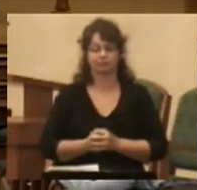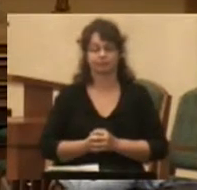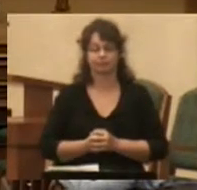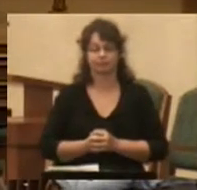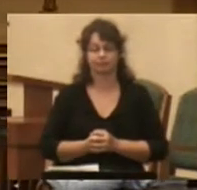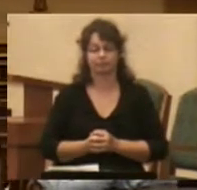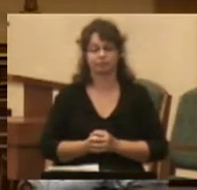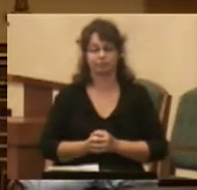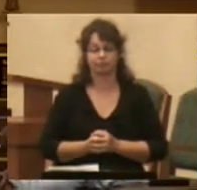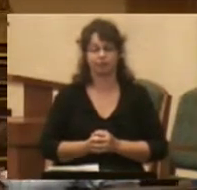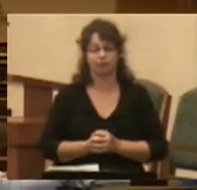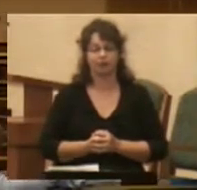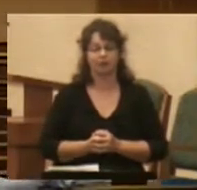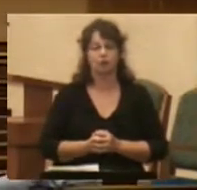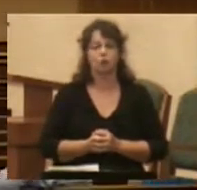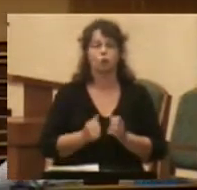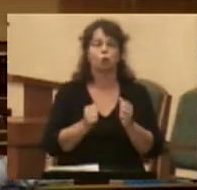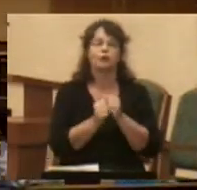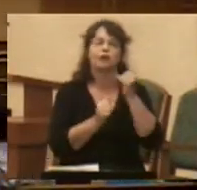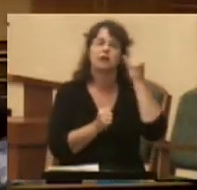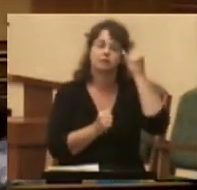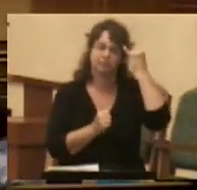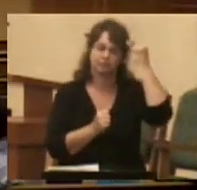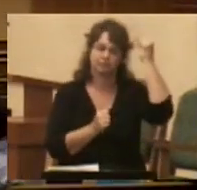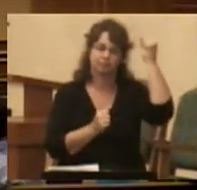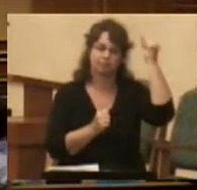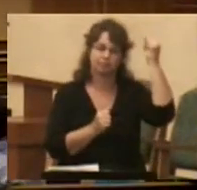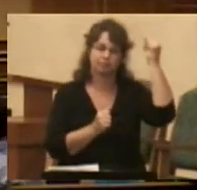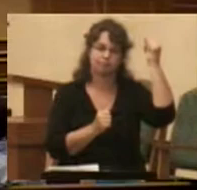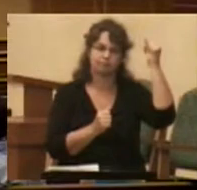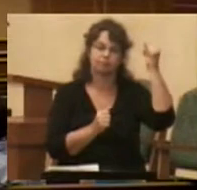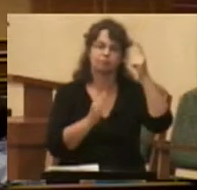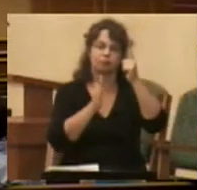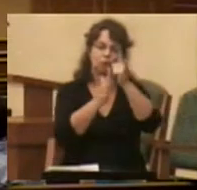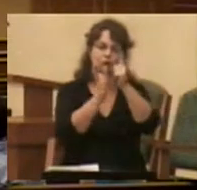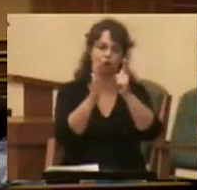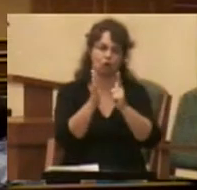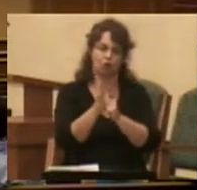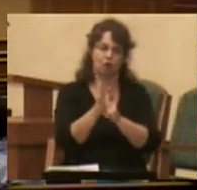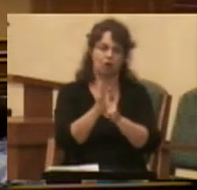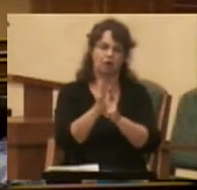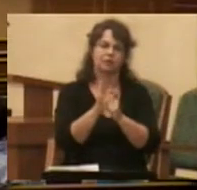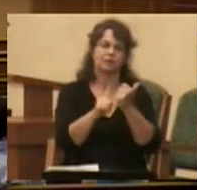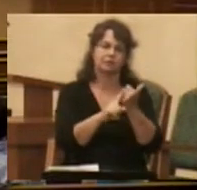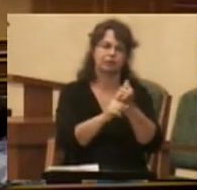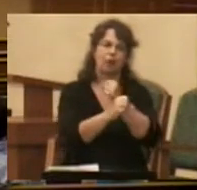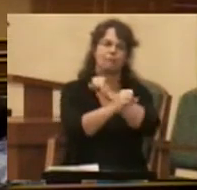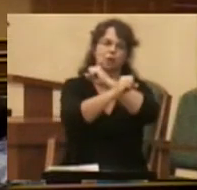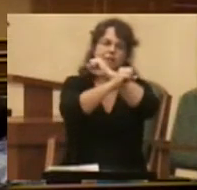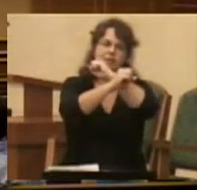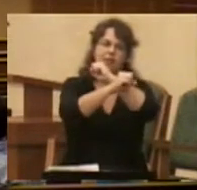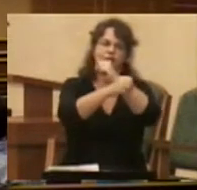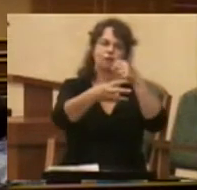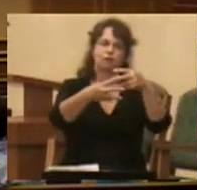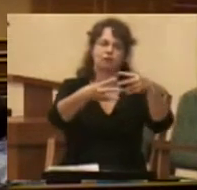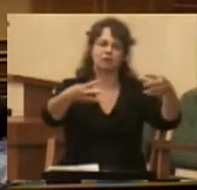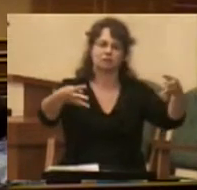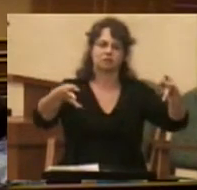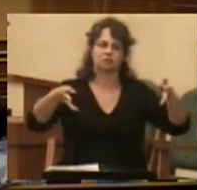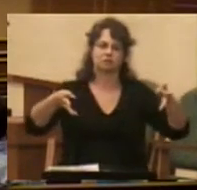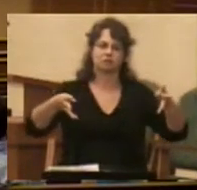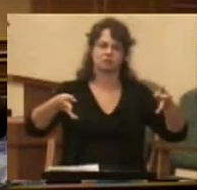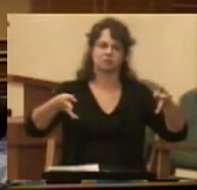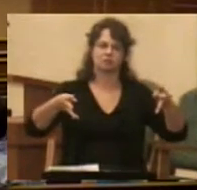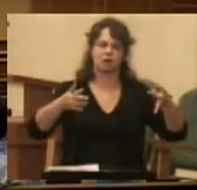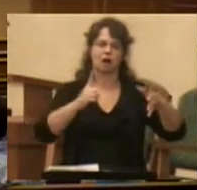So with that idea of law being a protective fence around us, let's look